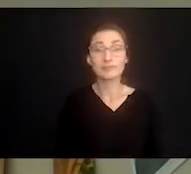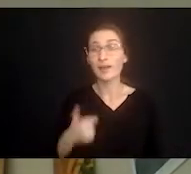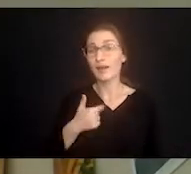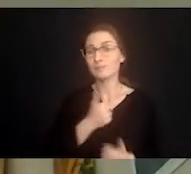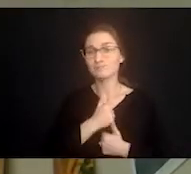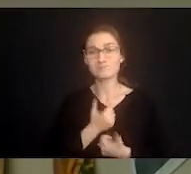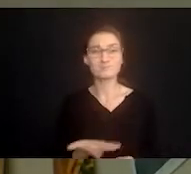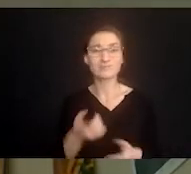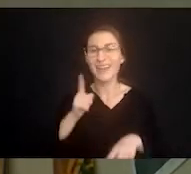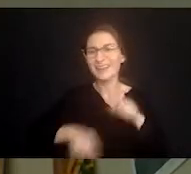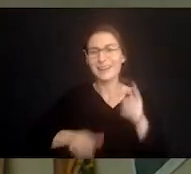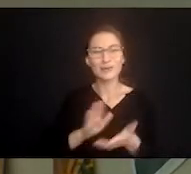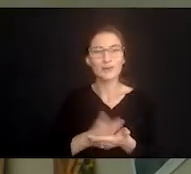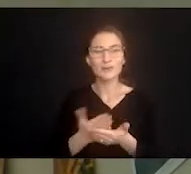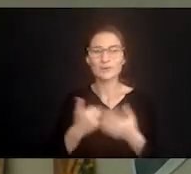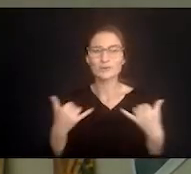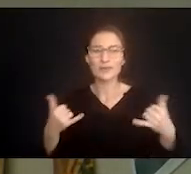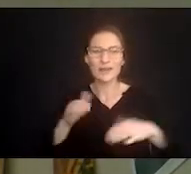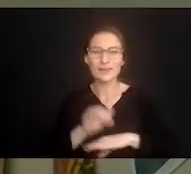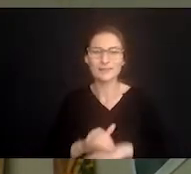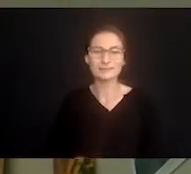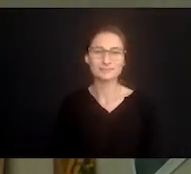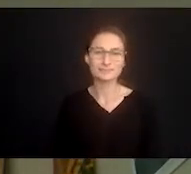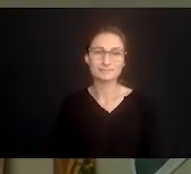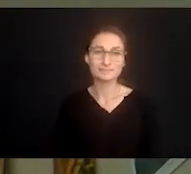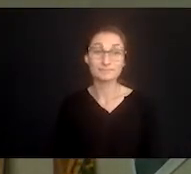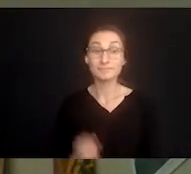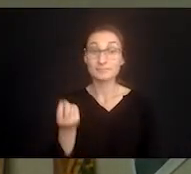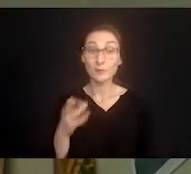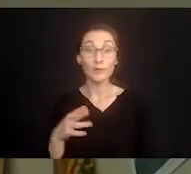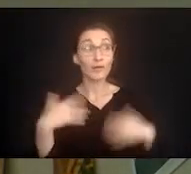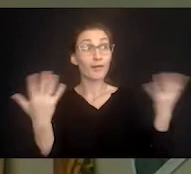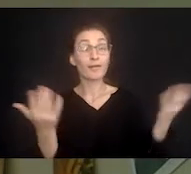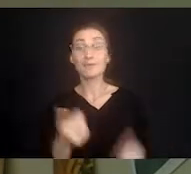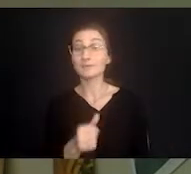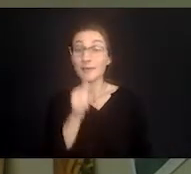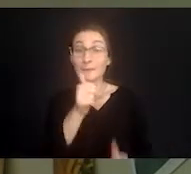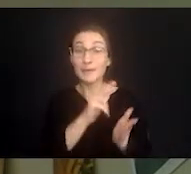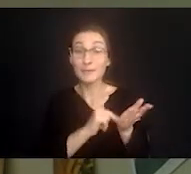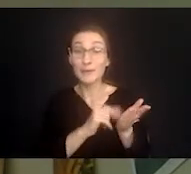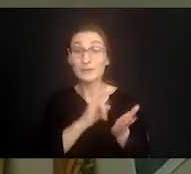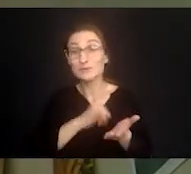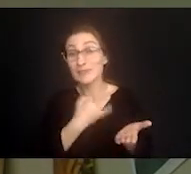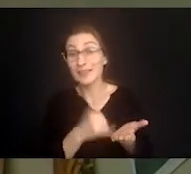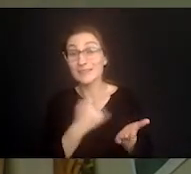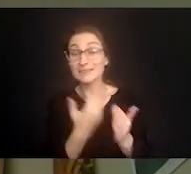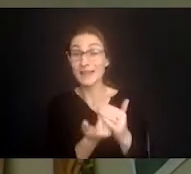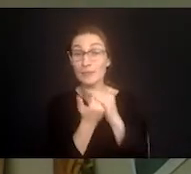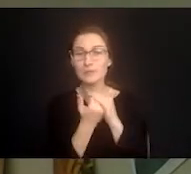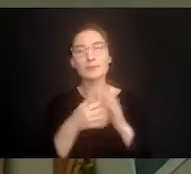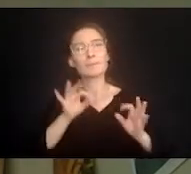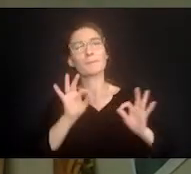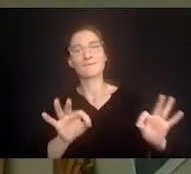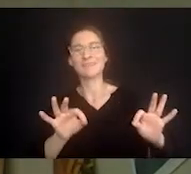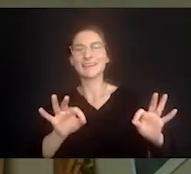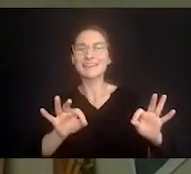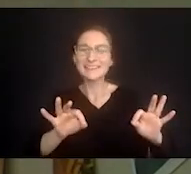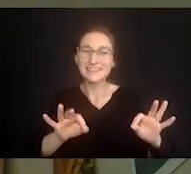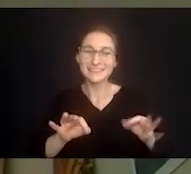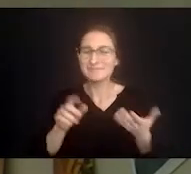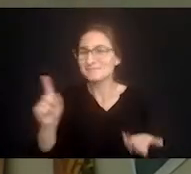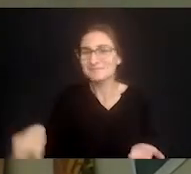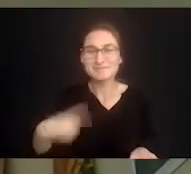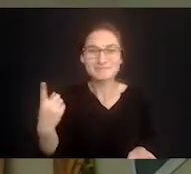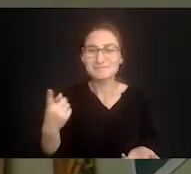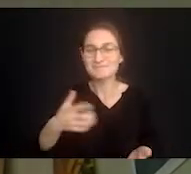I'm just shot and I can't do it tonight we're saying you know what peanut butter and jelly sandwiches or a fried egg sandwich that's a